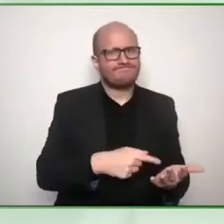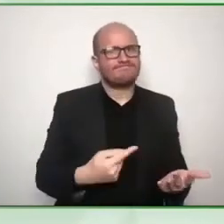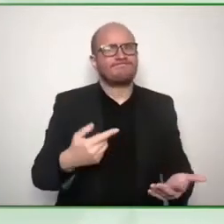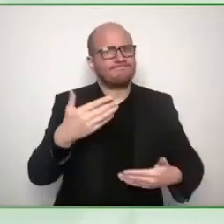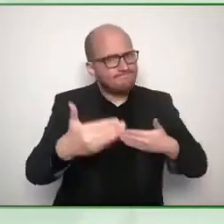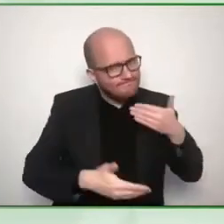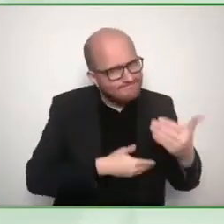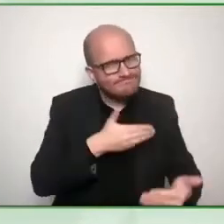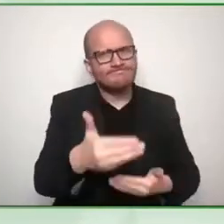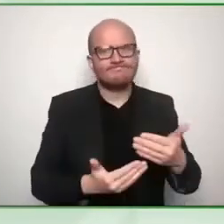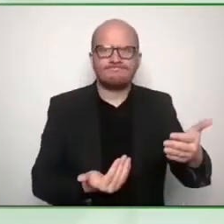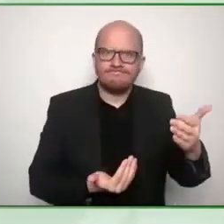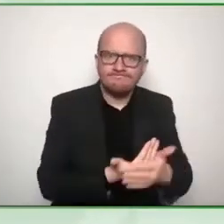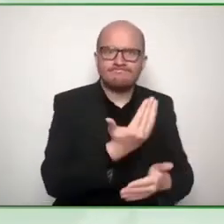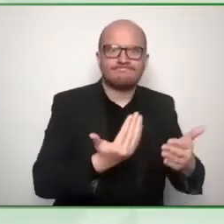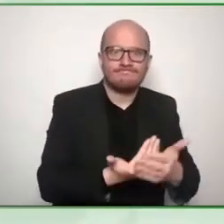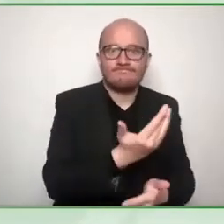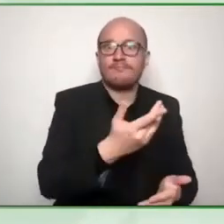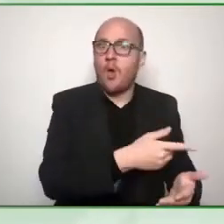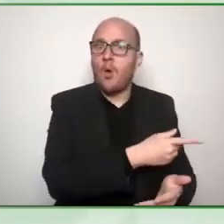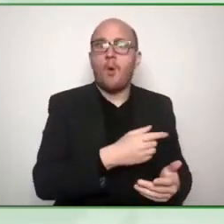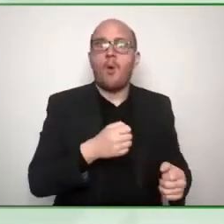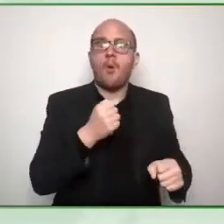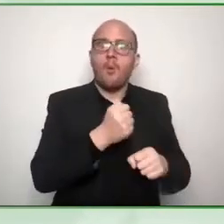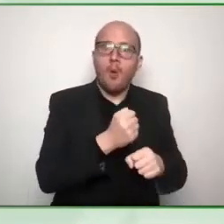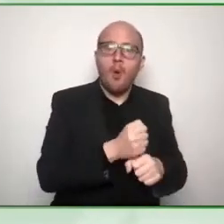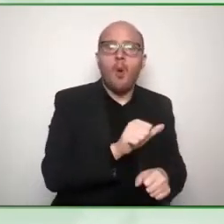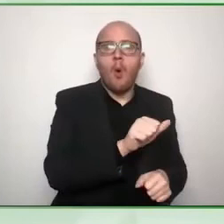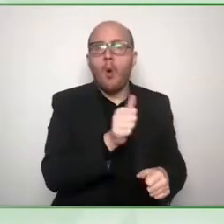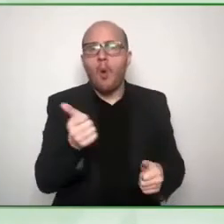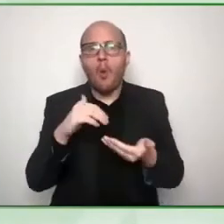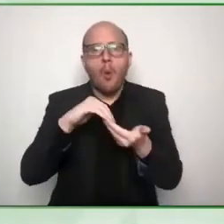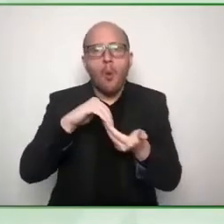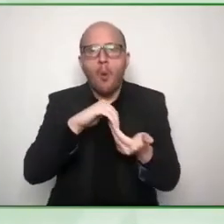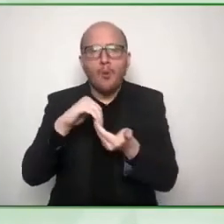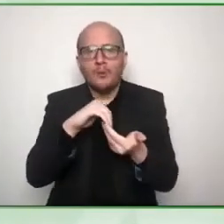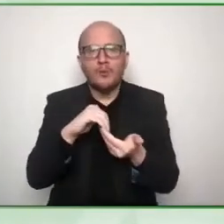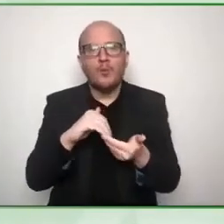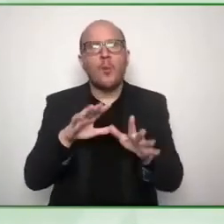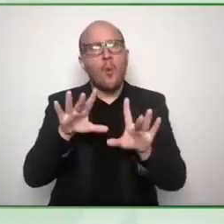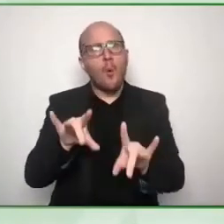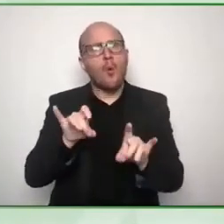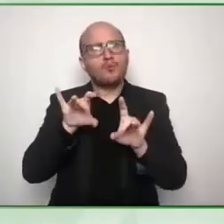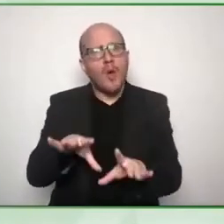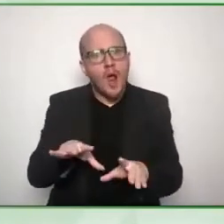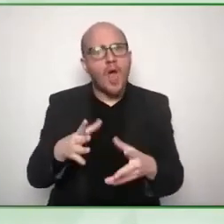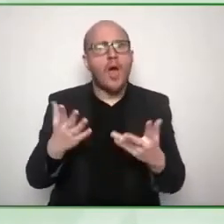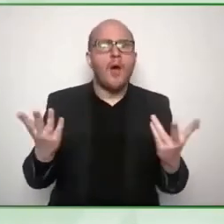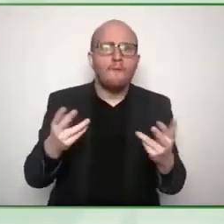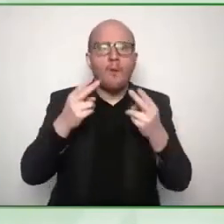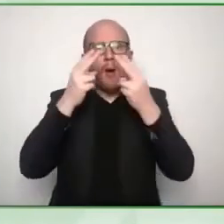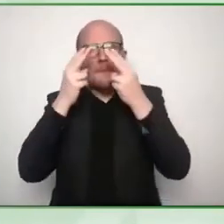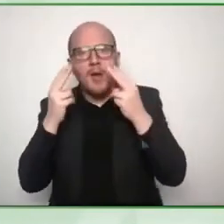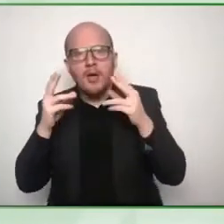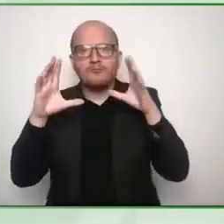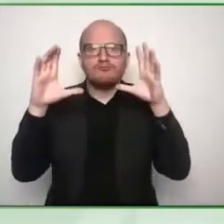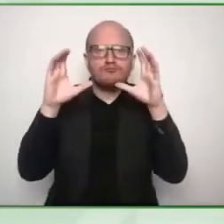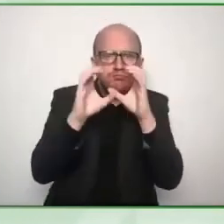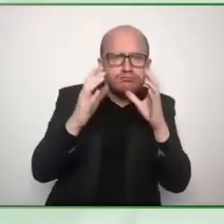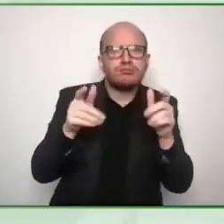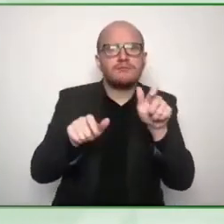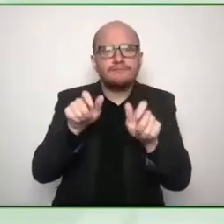so vision australia we're all sorry for the blind blind citizens australia our australian government other states